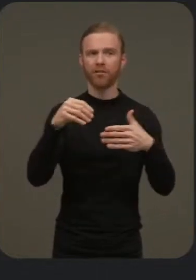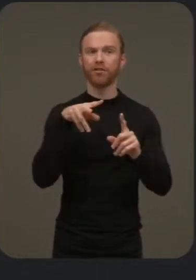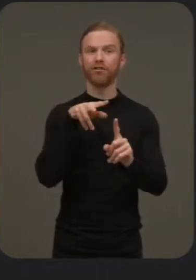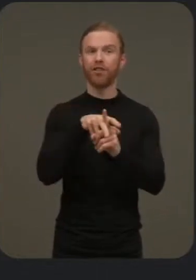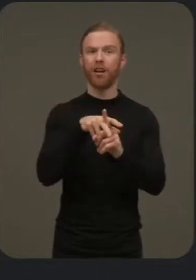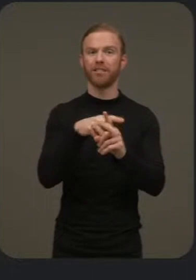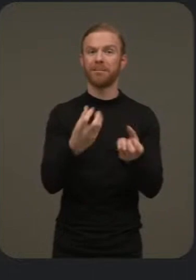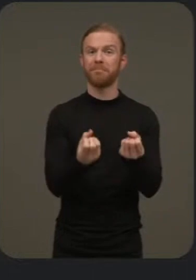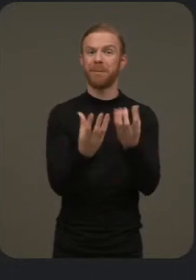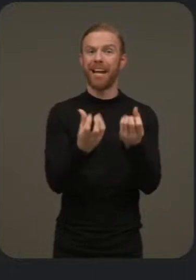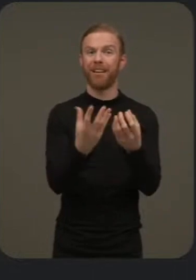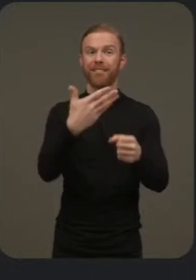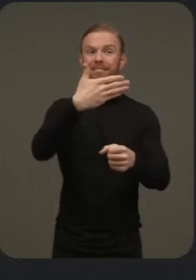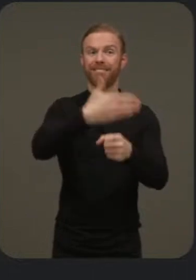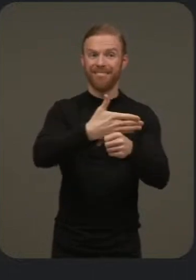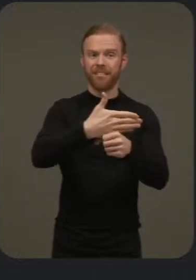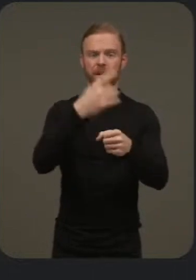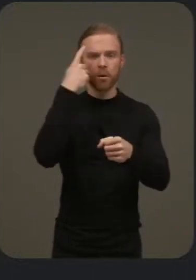free.